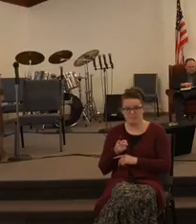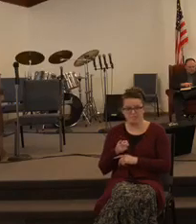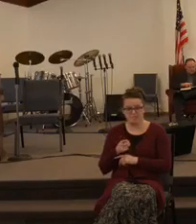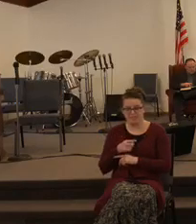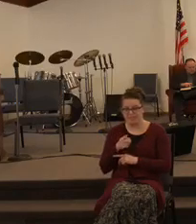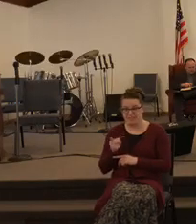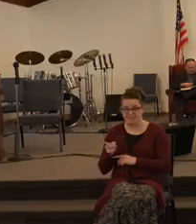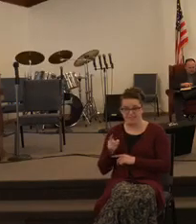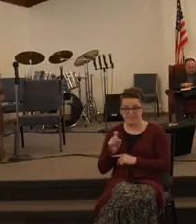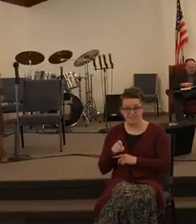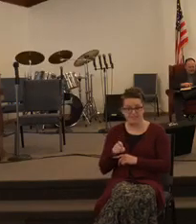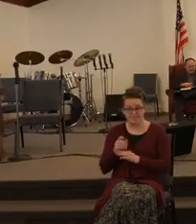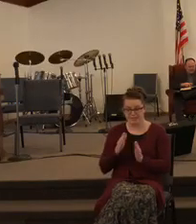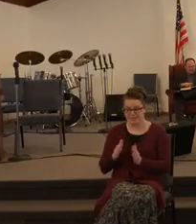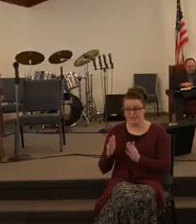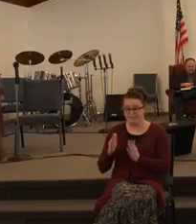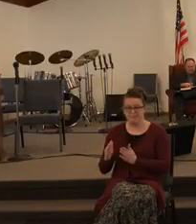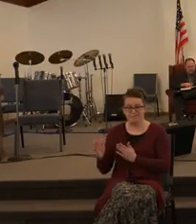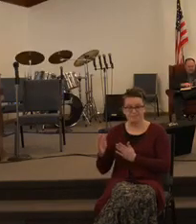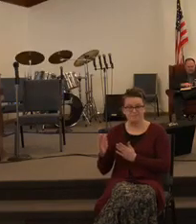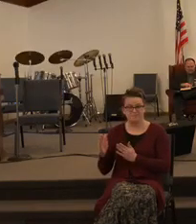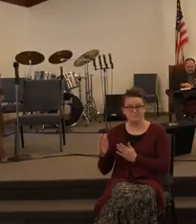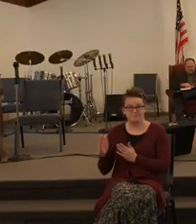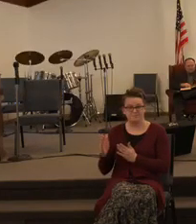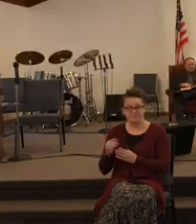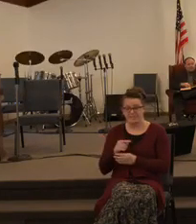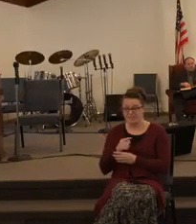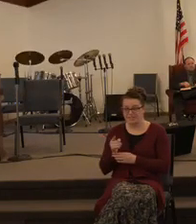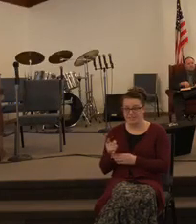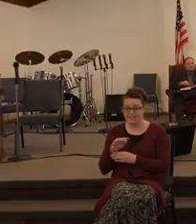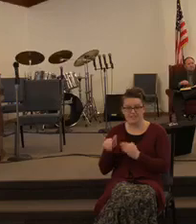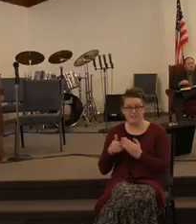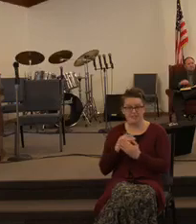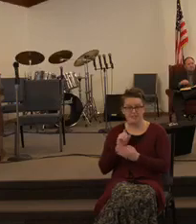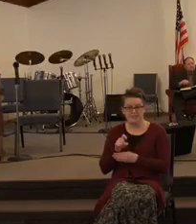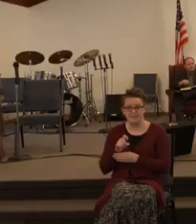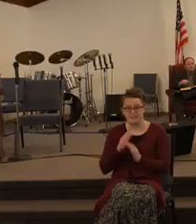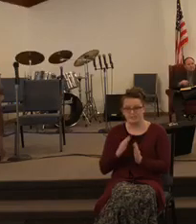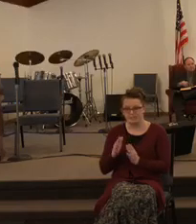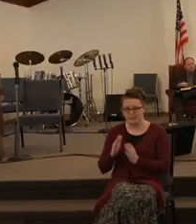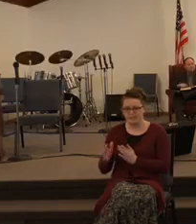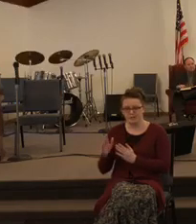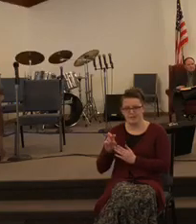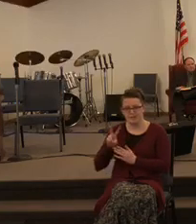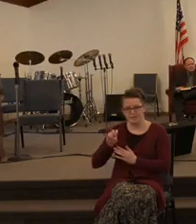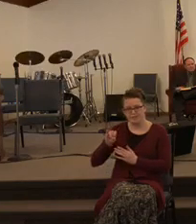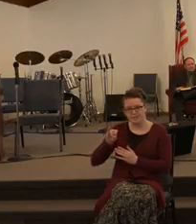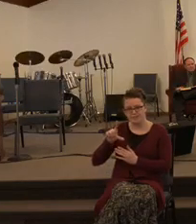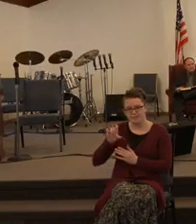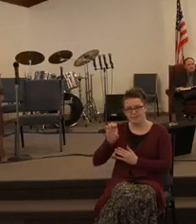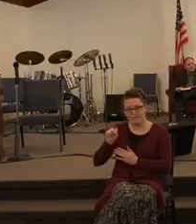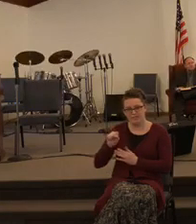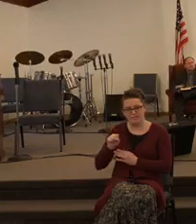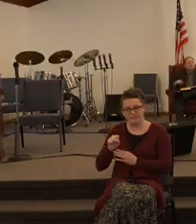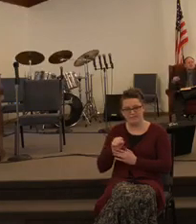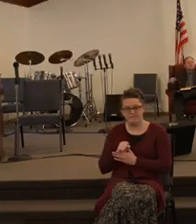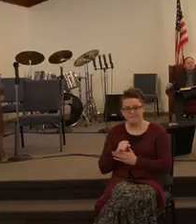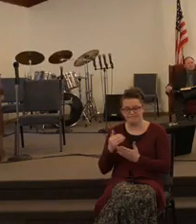to prepare. They need to prepare some villas. They need to prepare some supplies